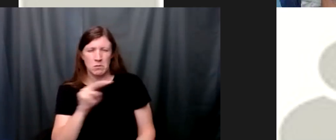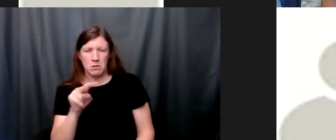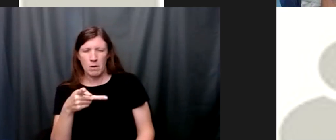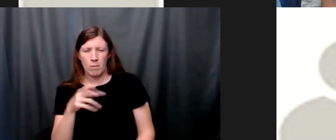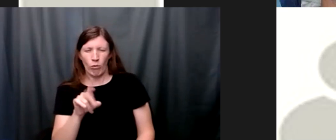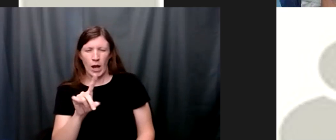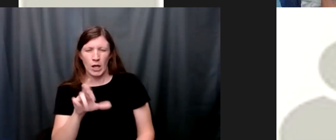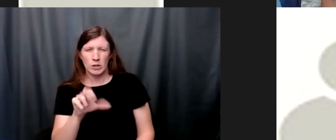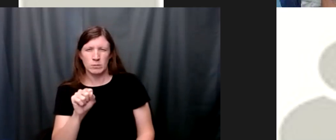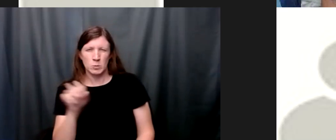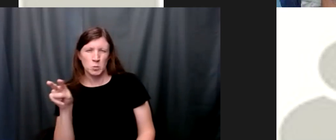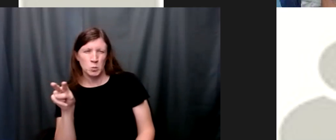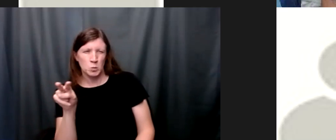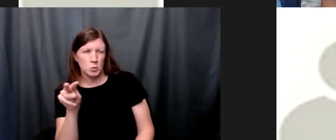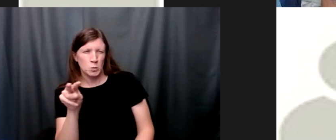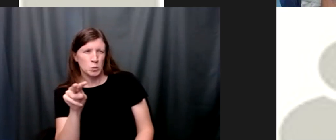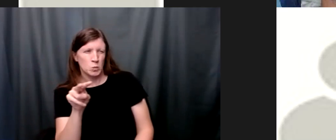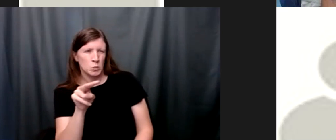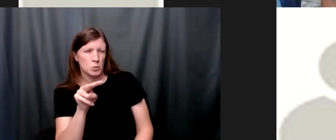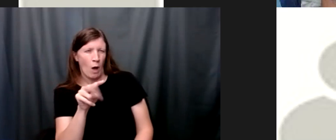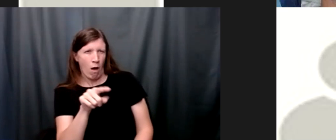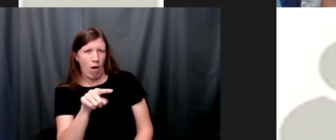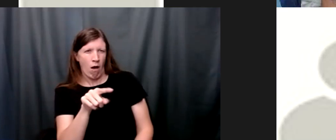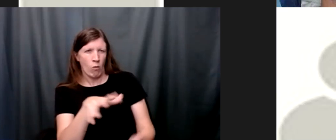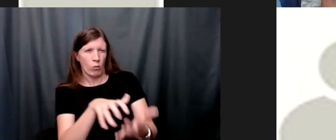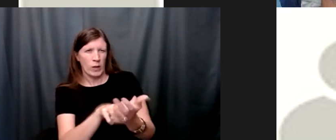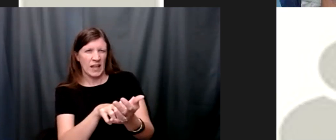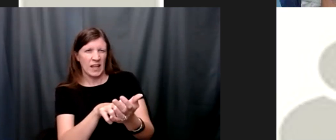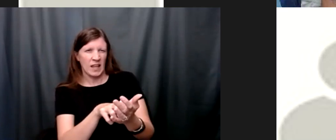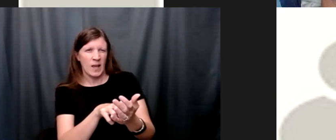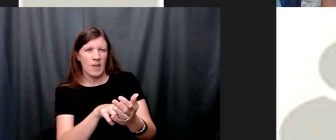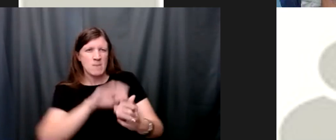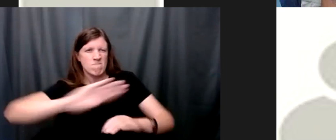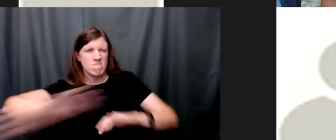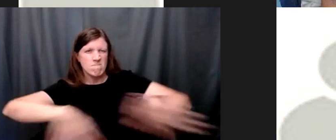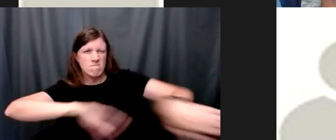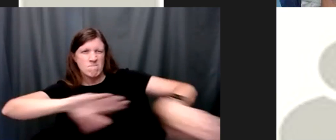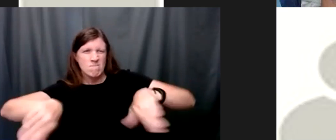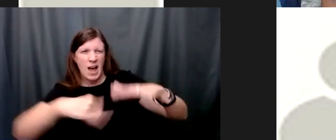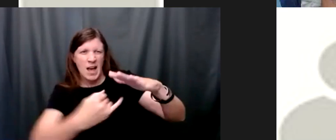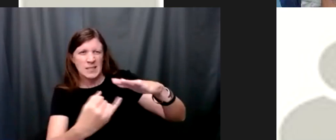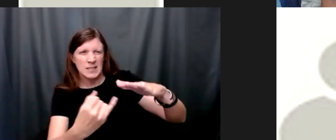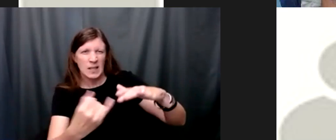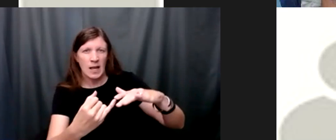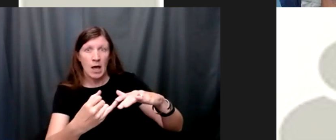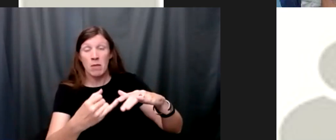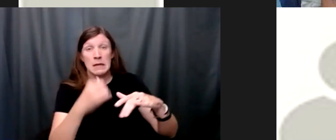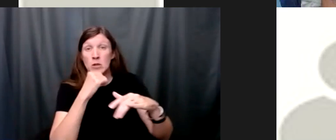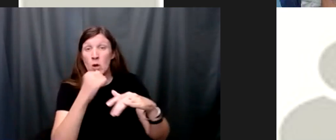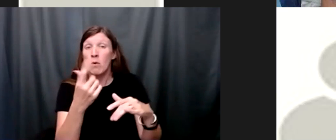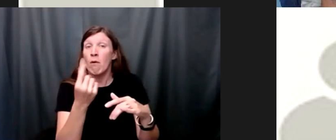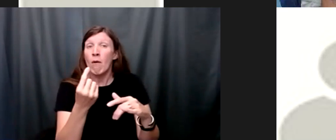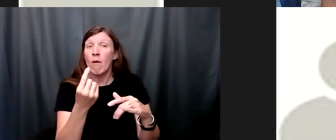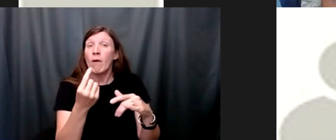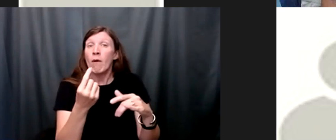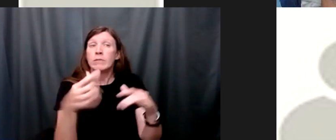the herd and they isolate it in order to pounce but they don't go up against the entire herd because there's safety in